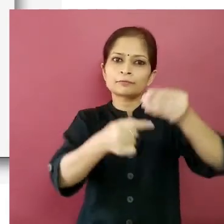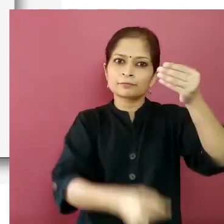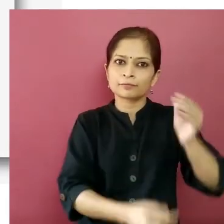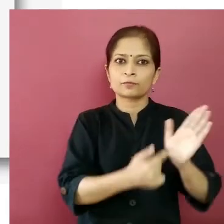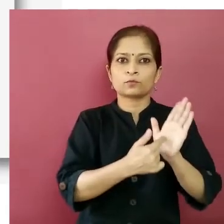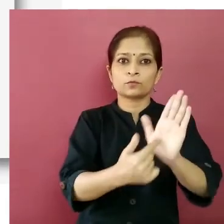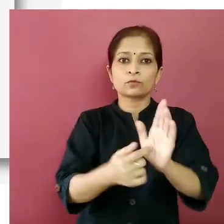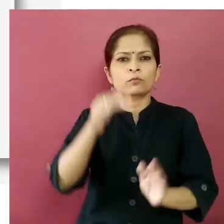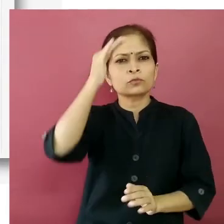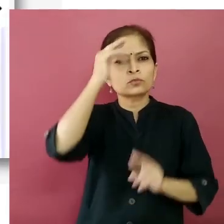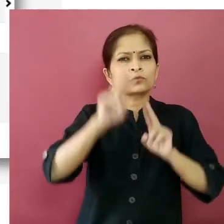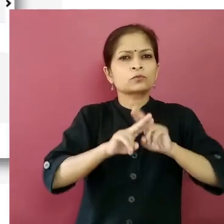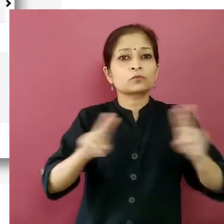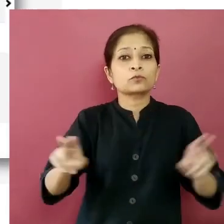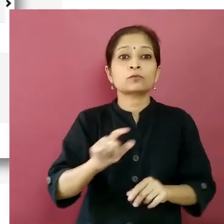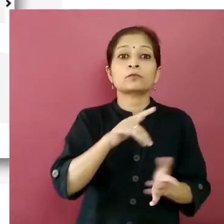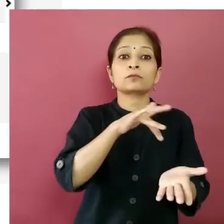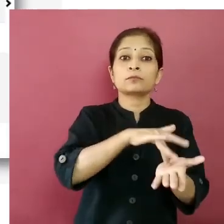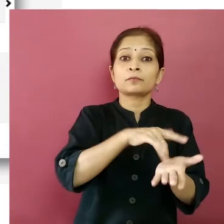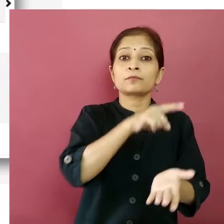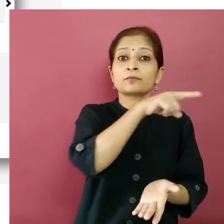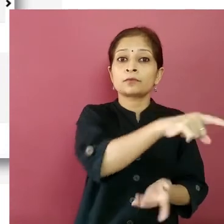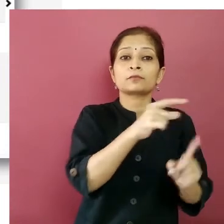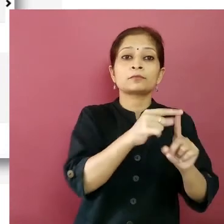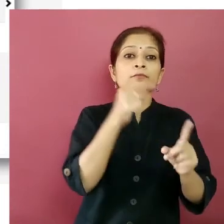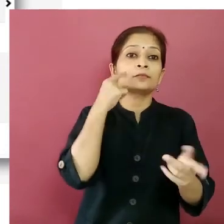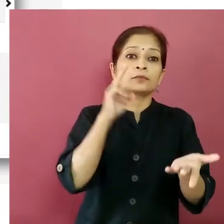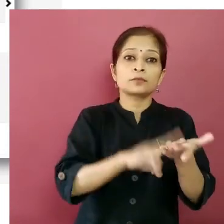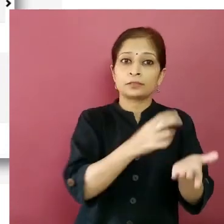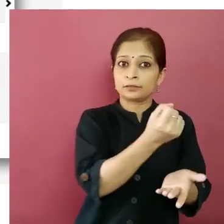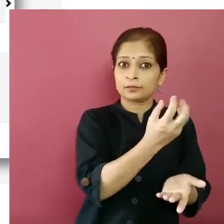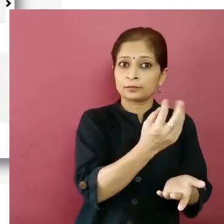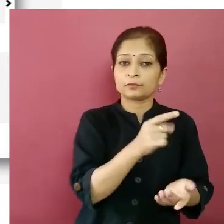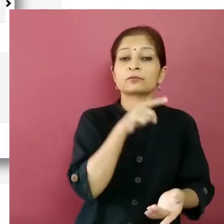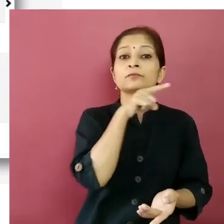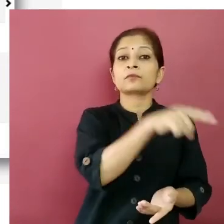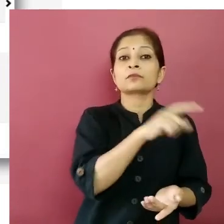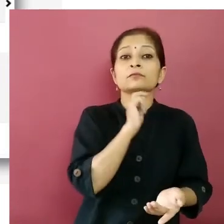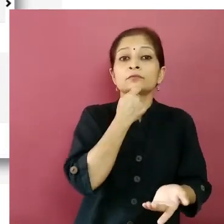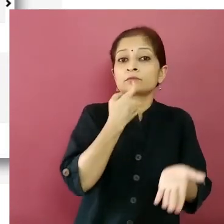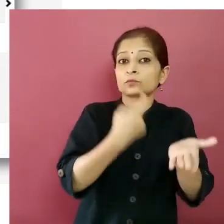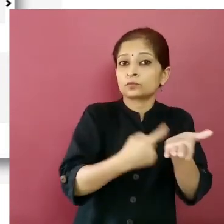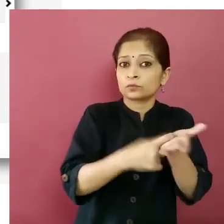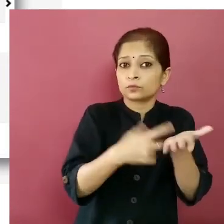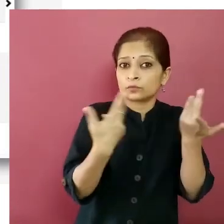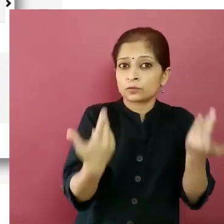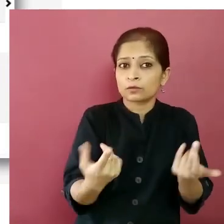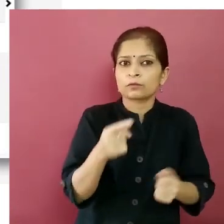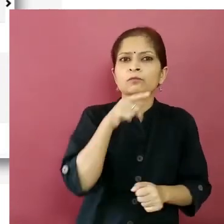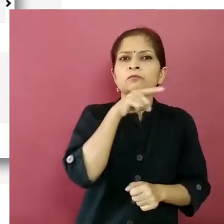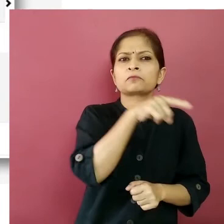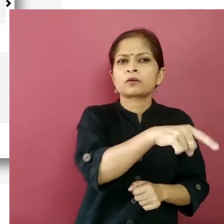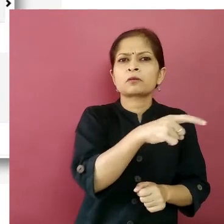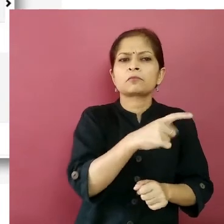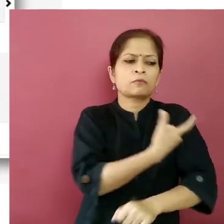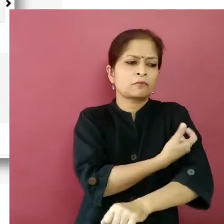the vaccination centers pin code the minimum age allowed at the vaccination center the type of vaccine and